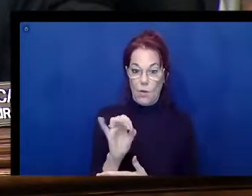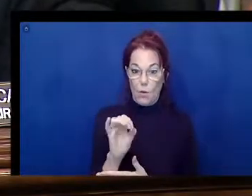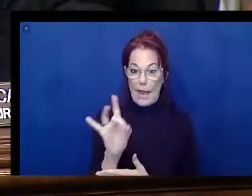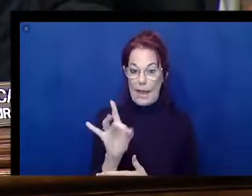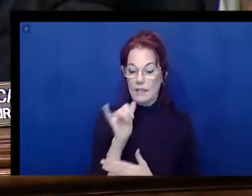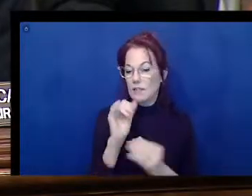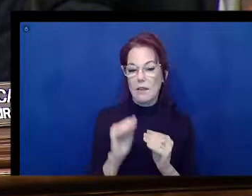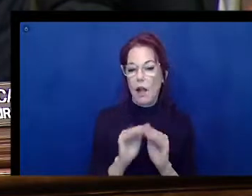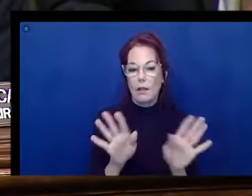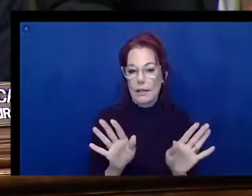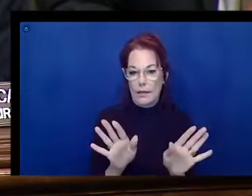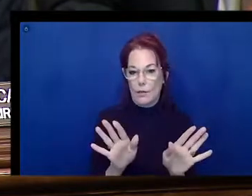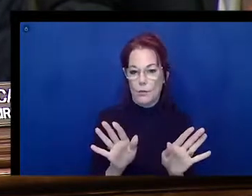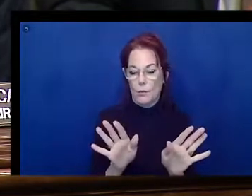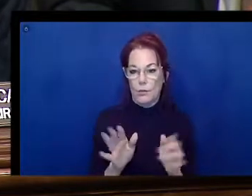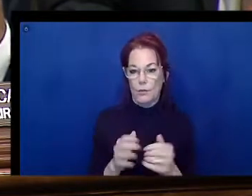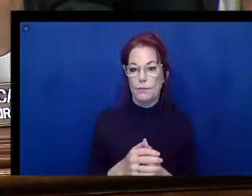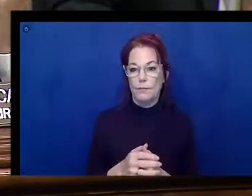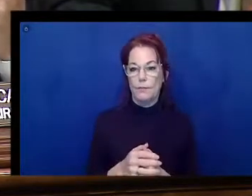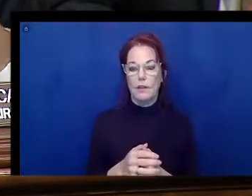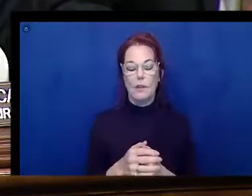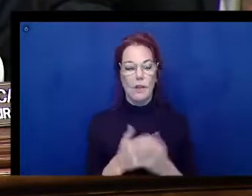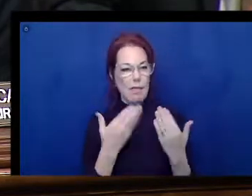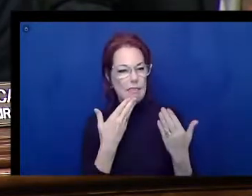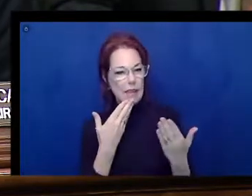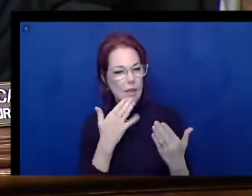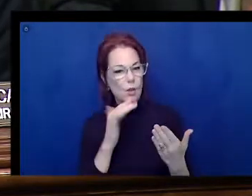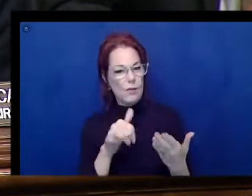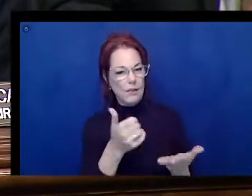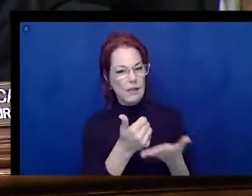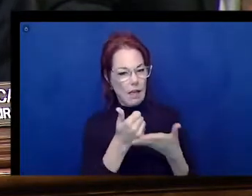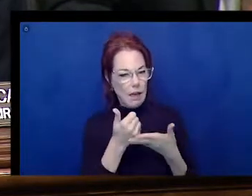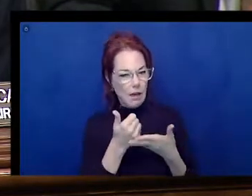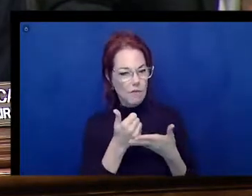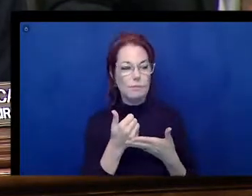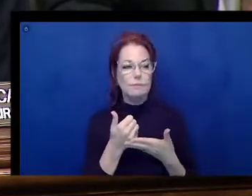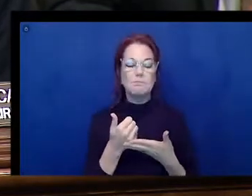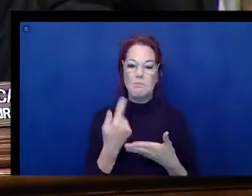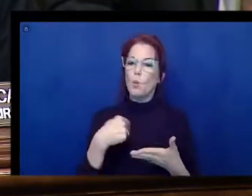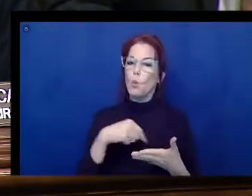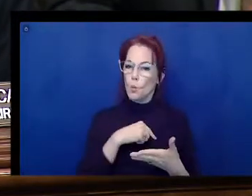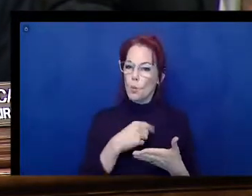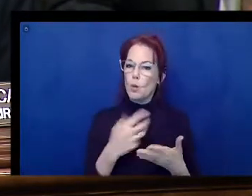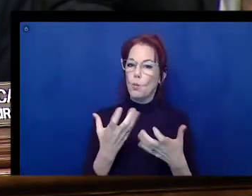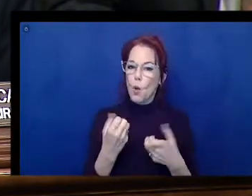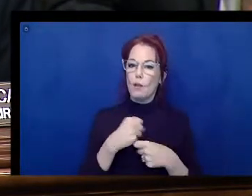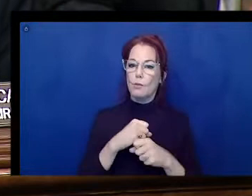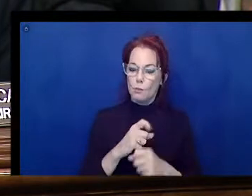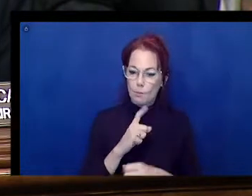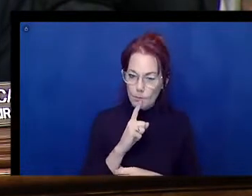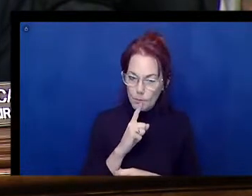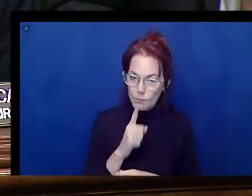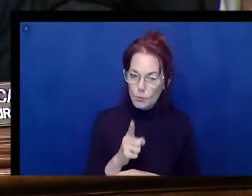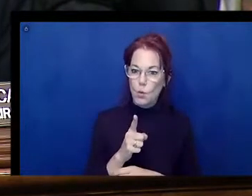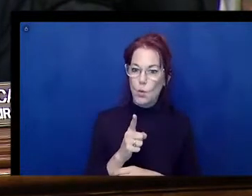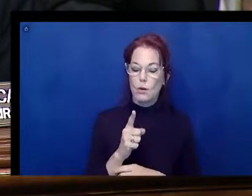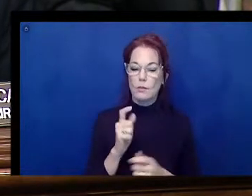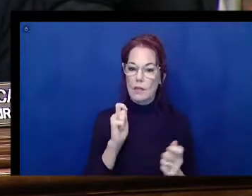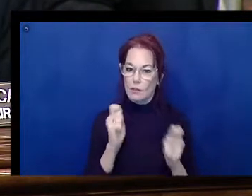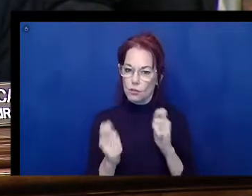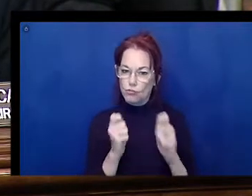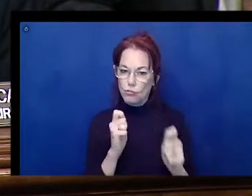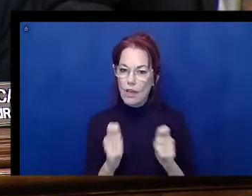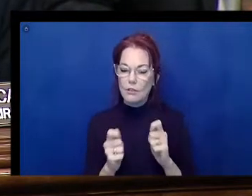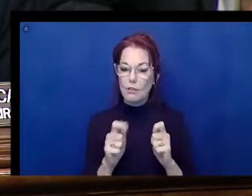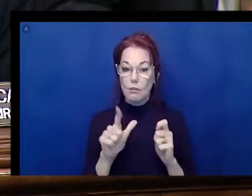Well, that's helpful to have that because we obviously want to make changes to law where we